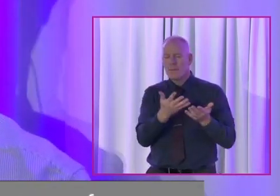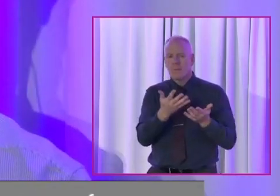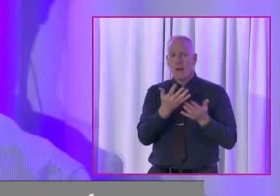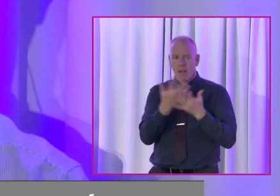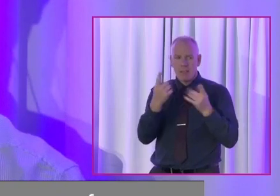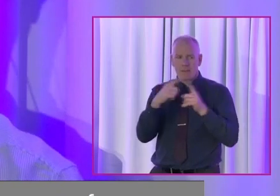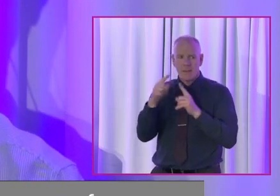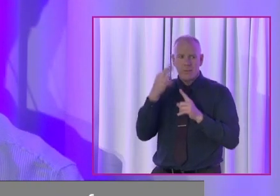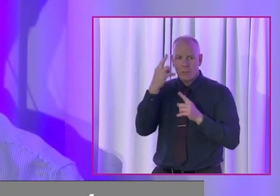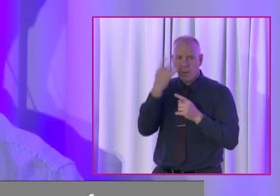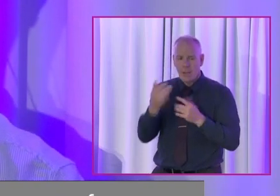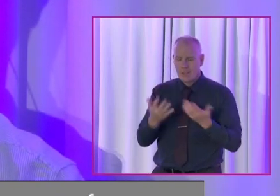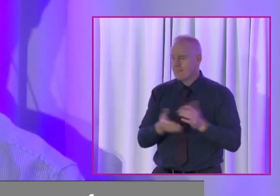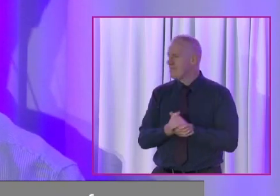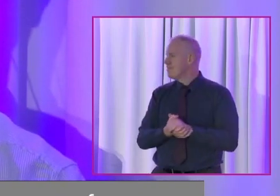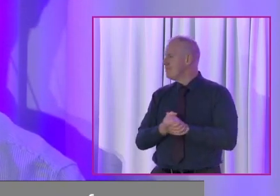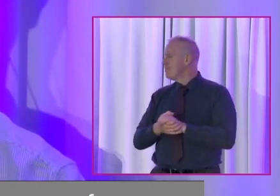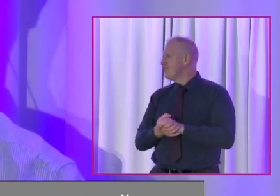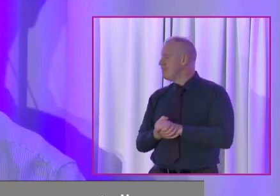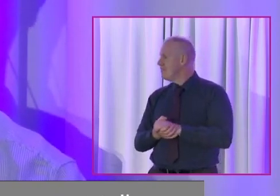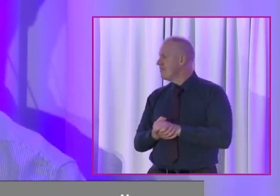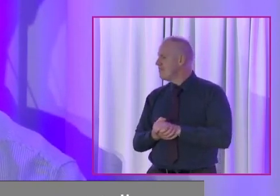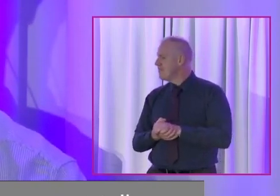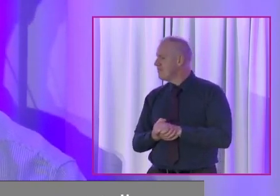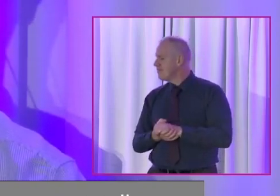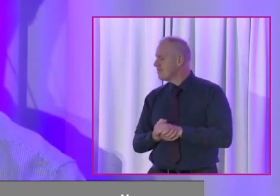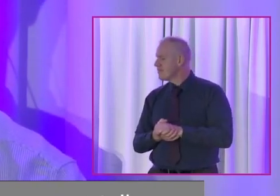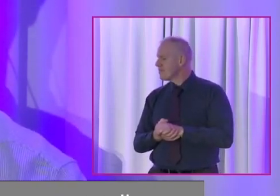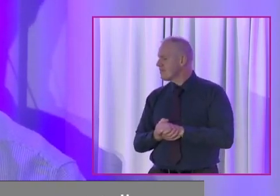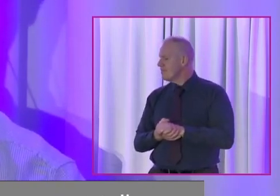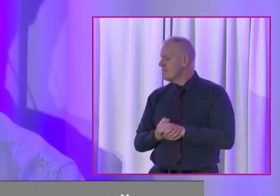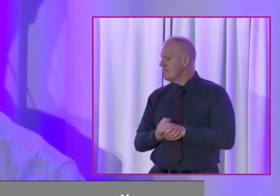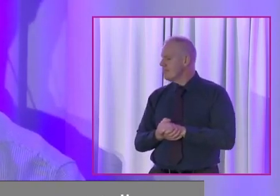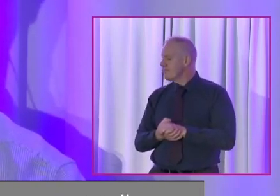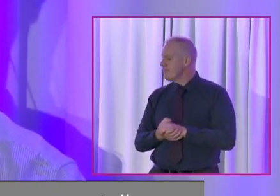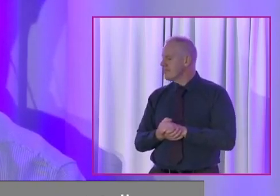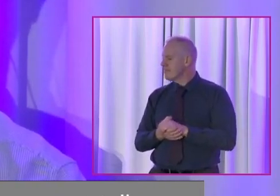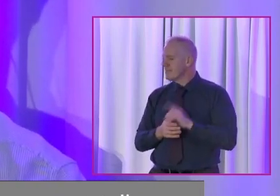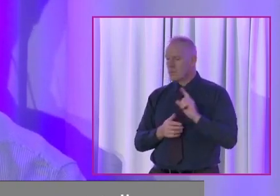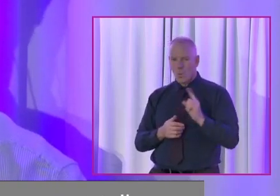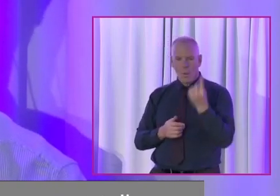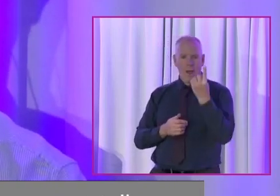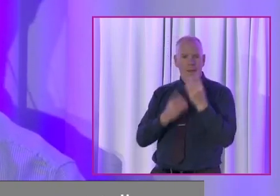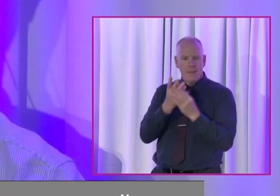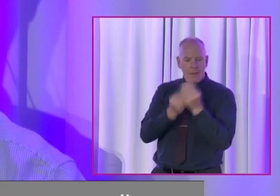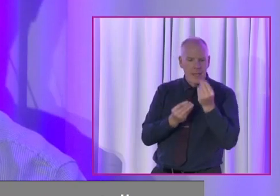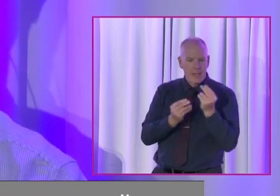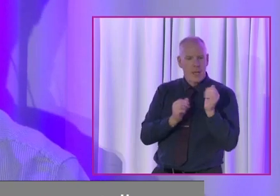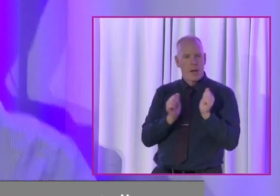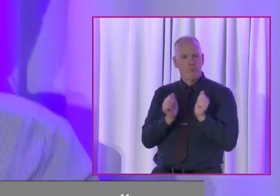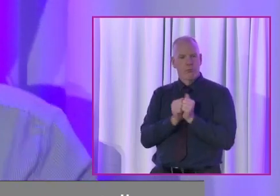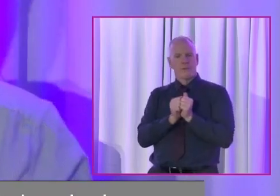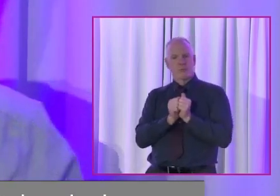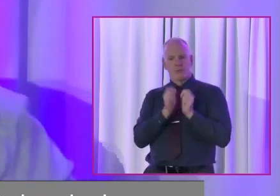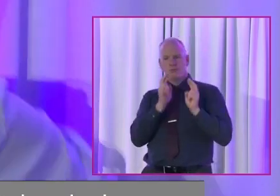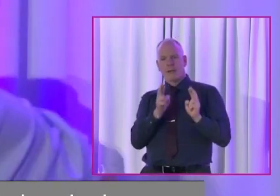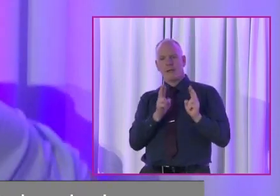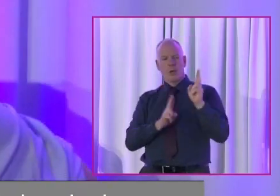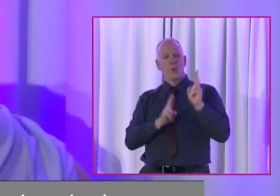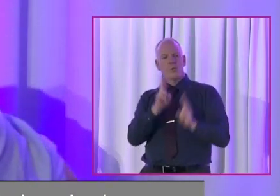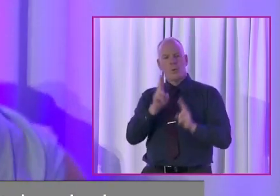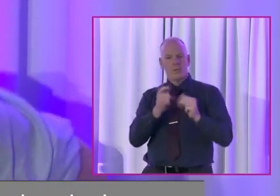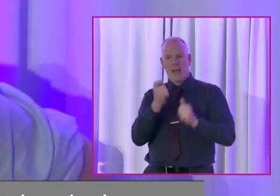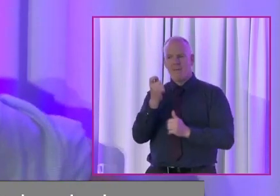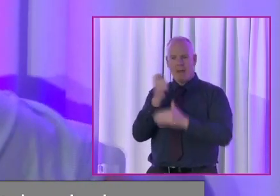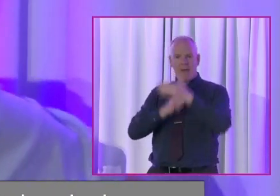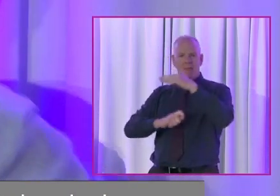many ways we can talk about that. Um, one of the things that we're definitely asking, we think is, appropriate is that there should be a Taoiseach's nomination